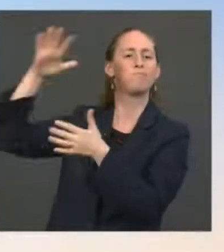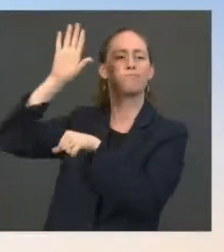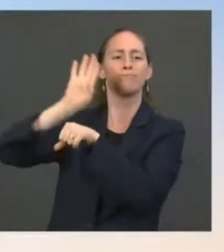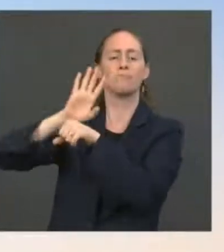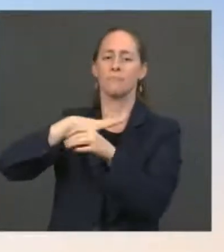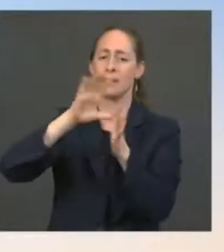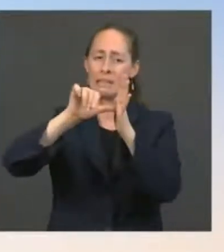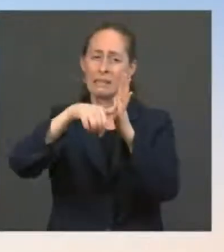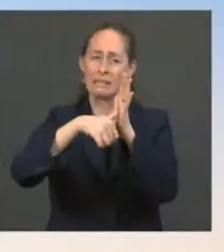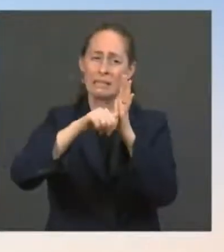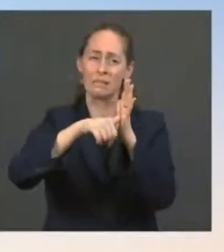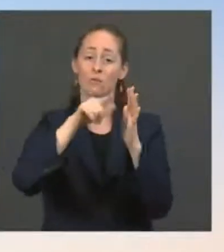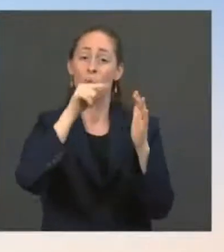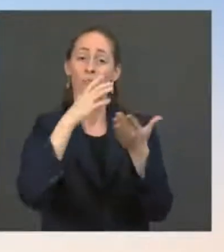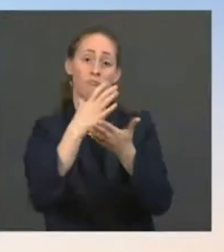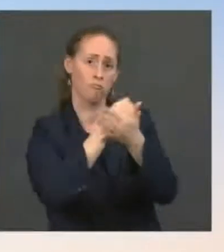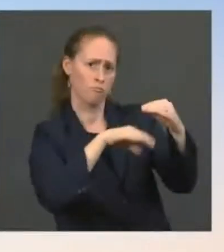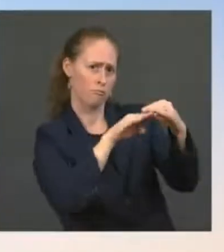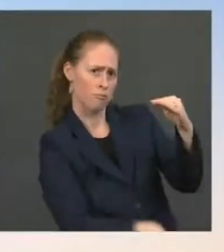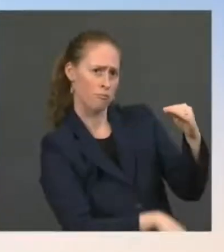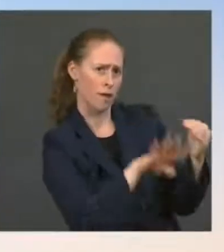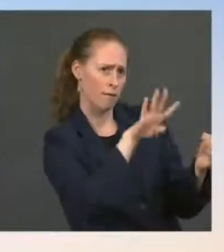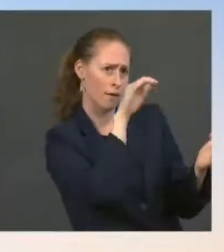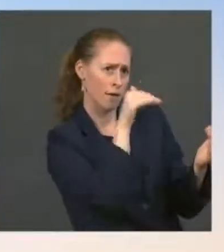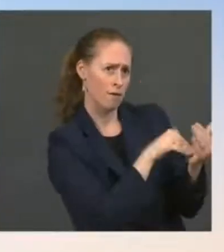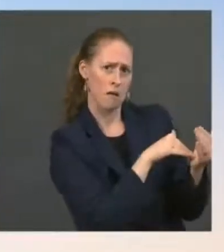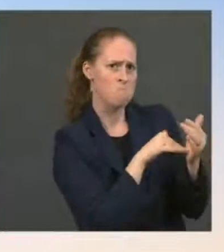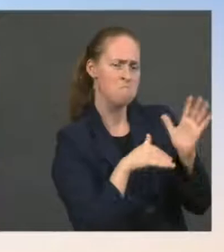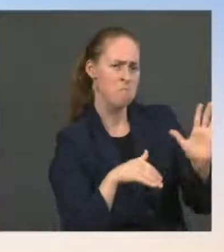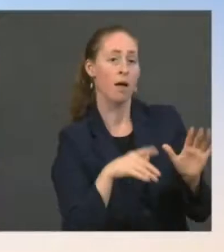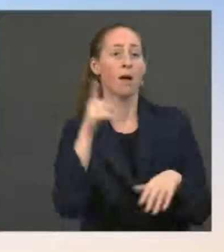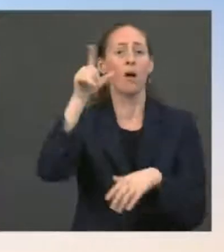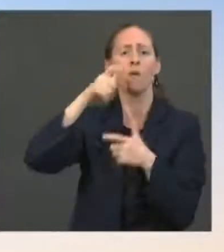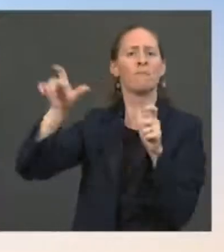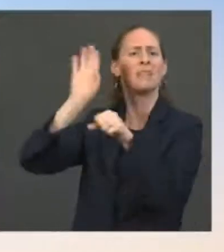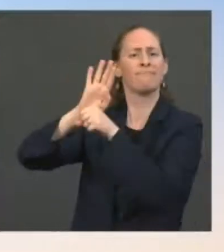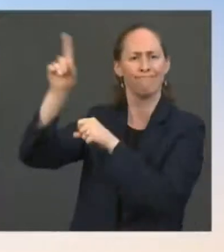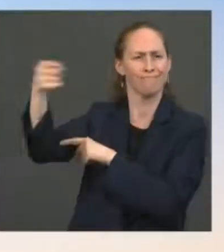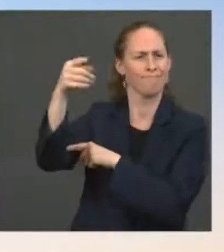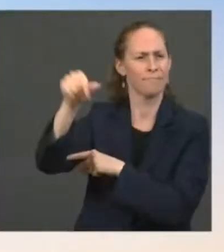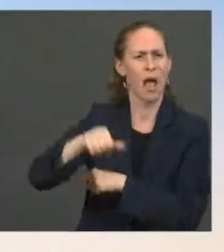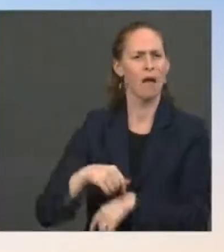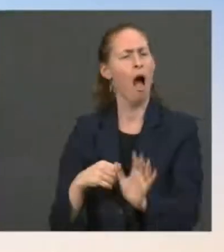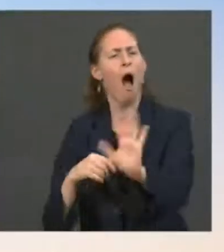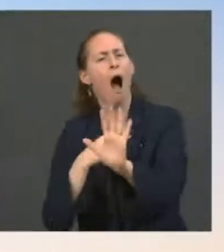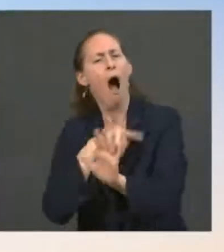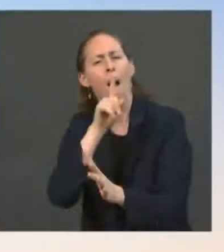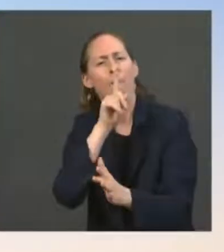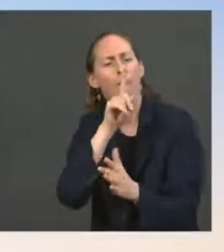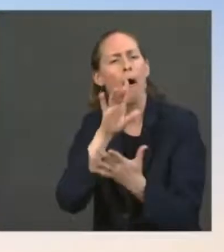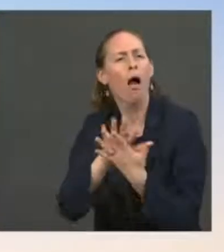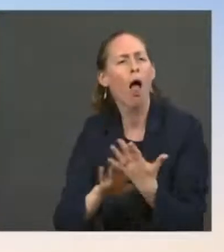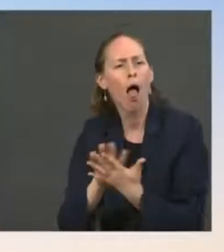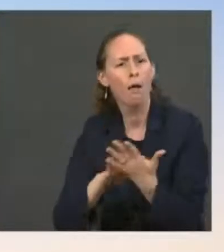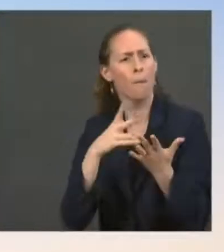corporations' highest income to cover the cost of these necessary investments. So just to not dumb it down then, does the plan cost nothing or is the plan free?